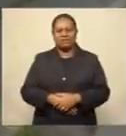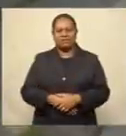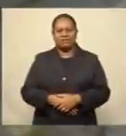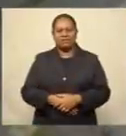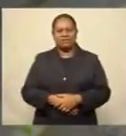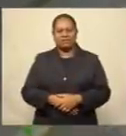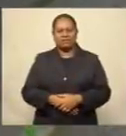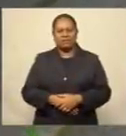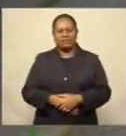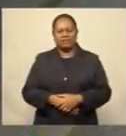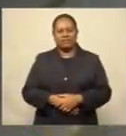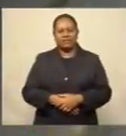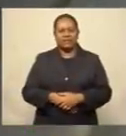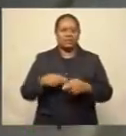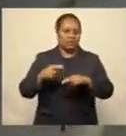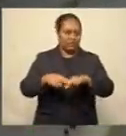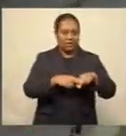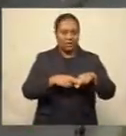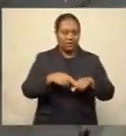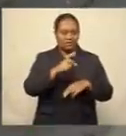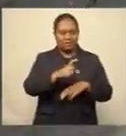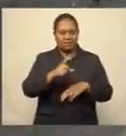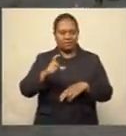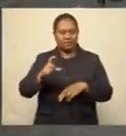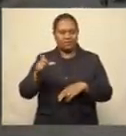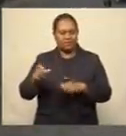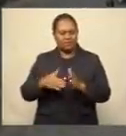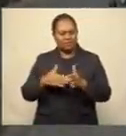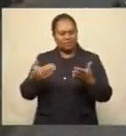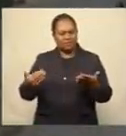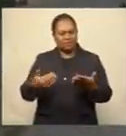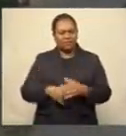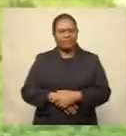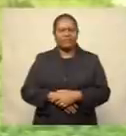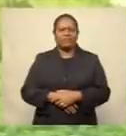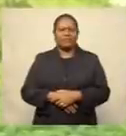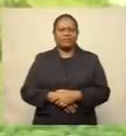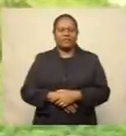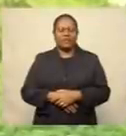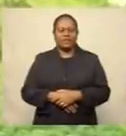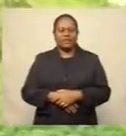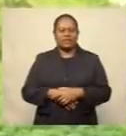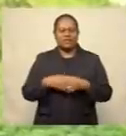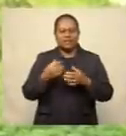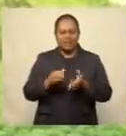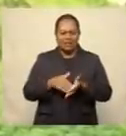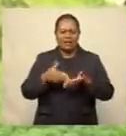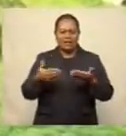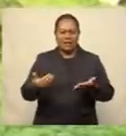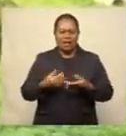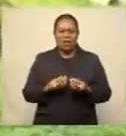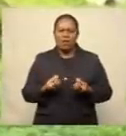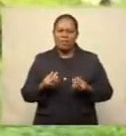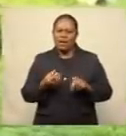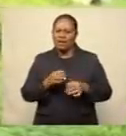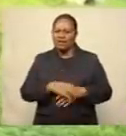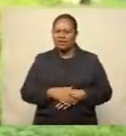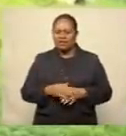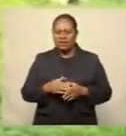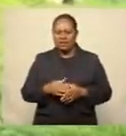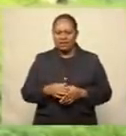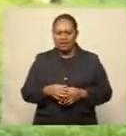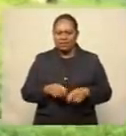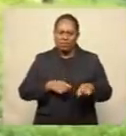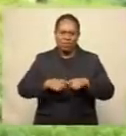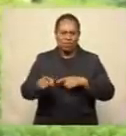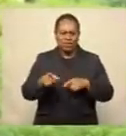The Fijian Competition and Consumer Commission says the COVID-related financial hardships of many Fijians requires a mutual